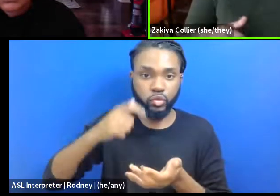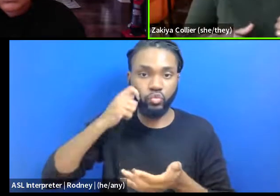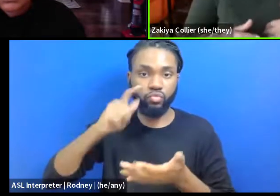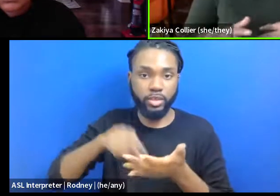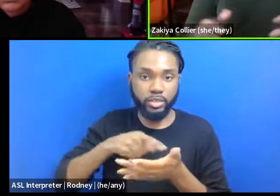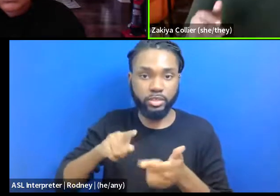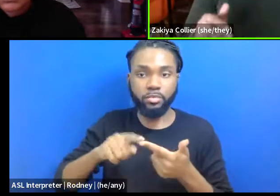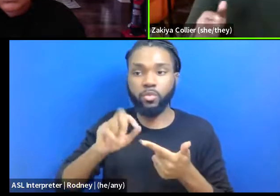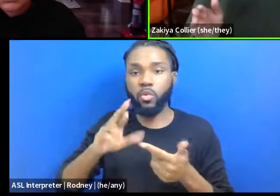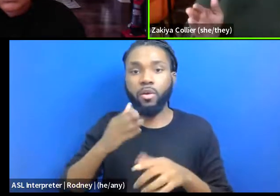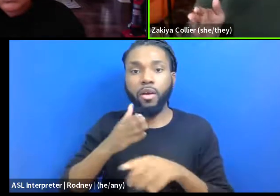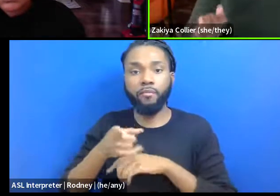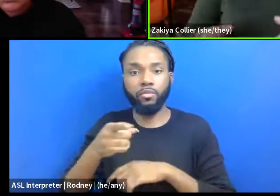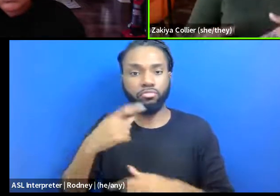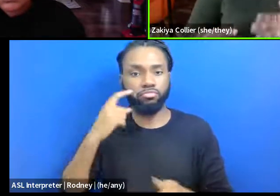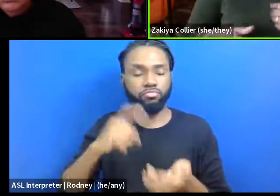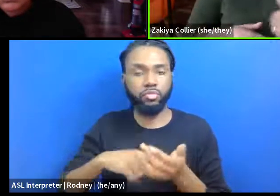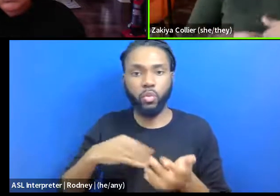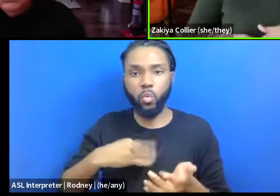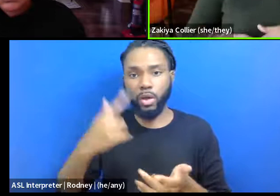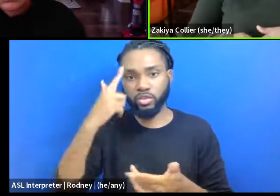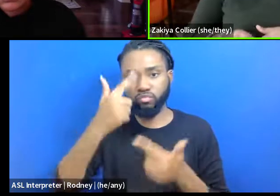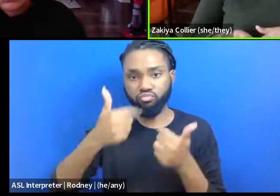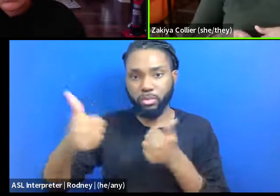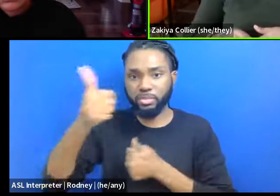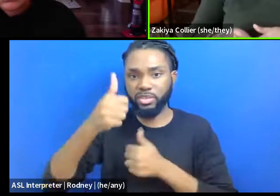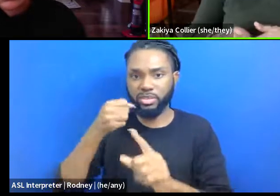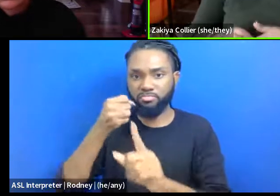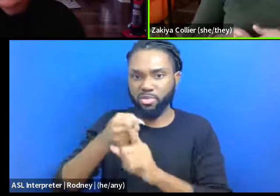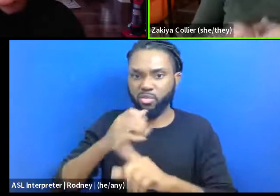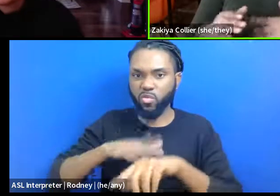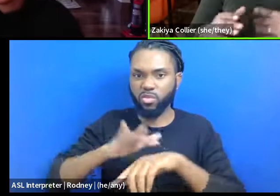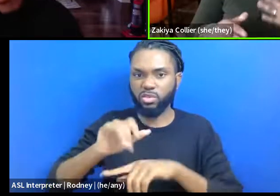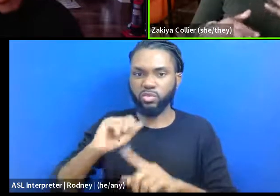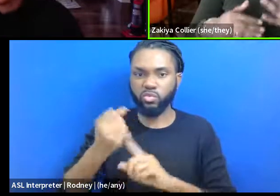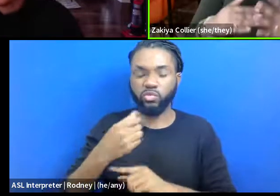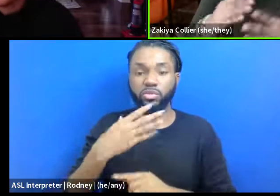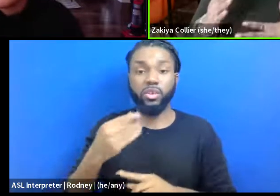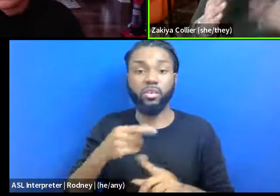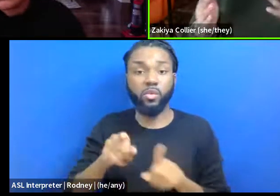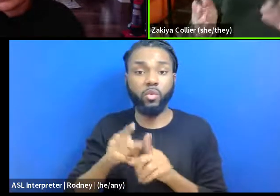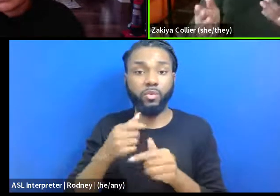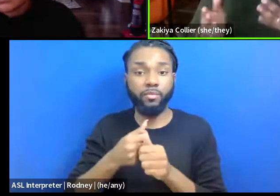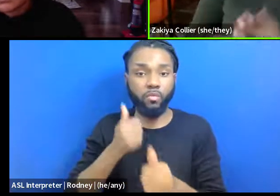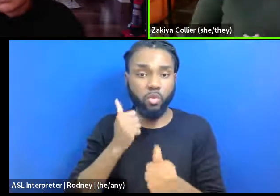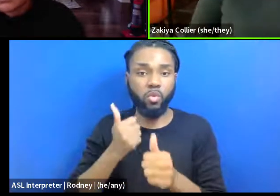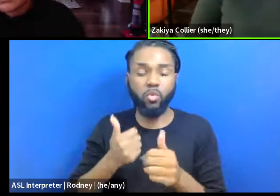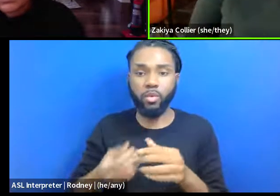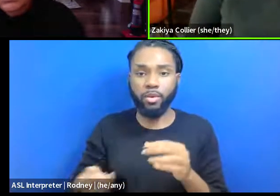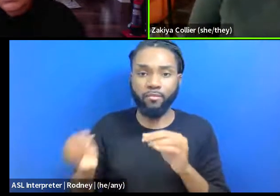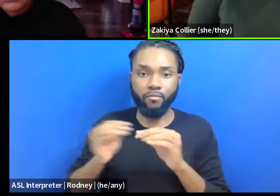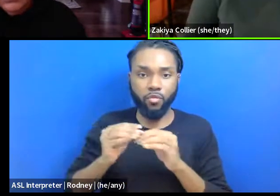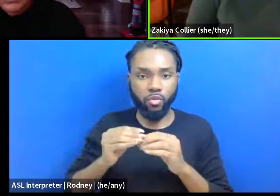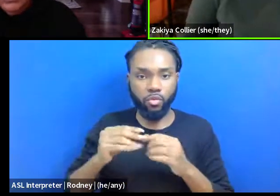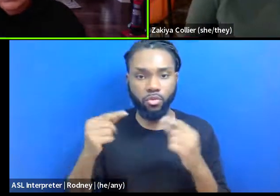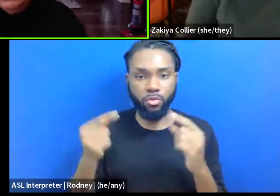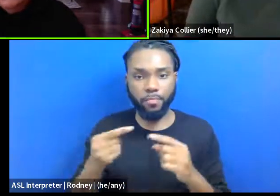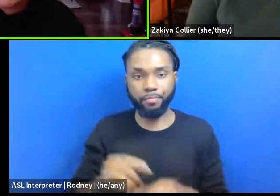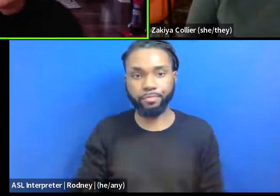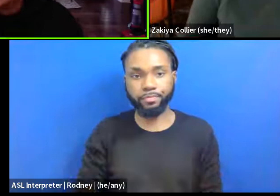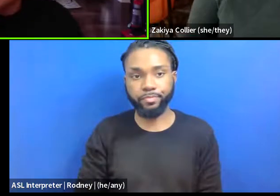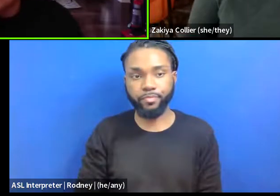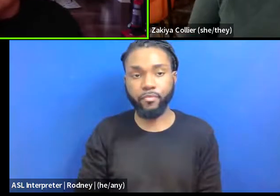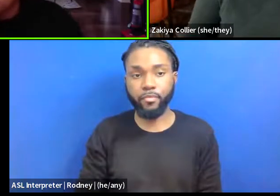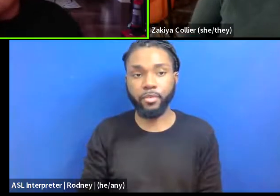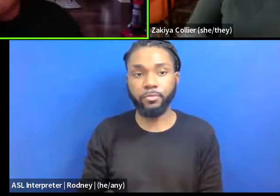supremacist impact on the situation, um, and avoid further harm. And